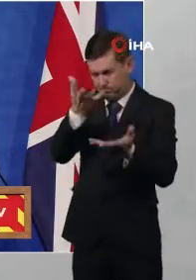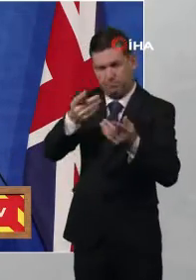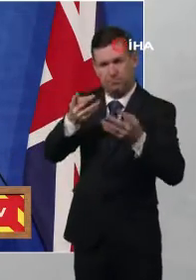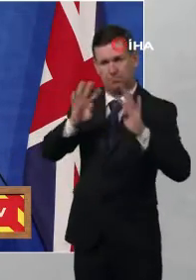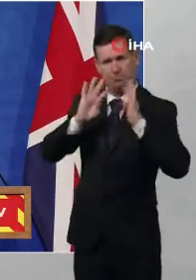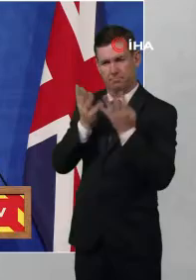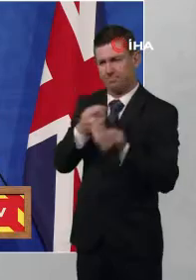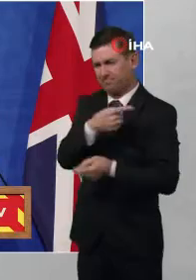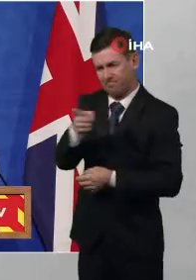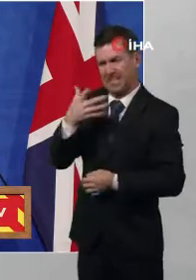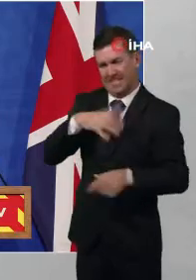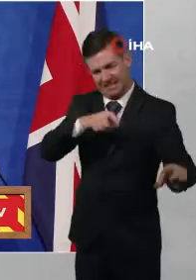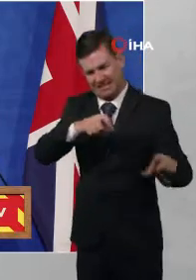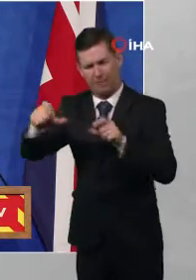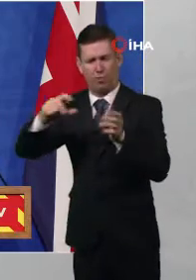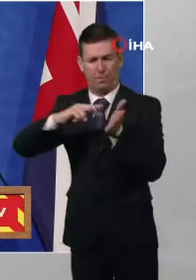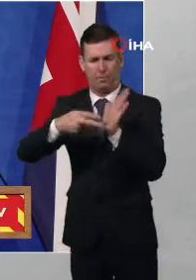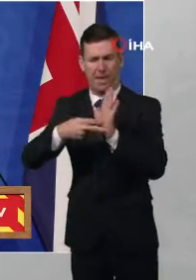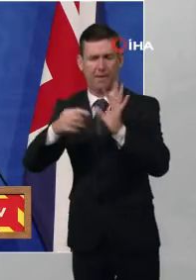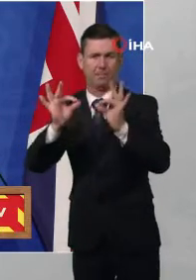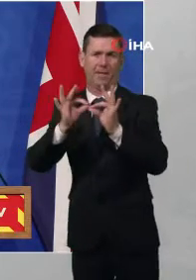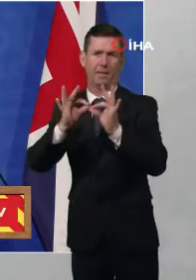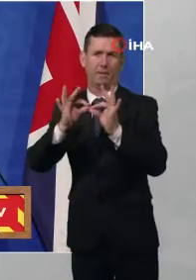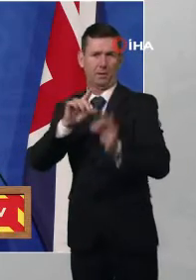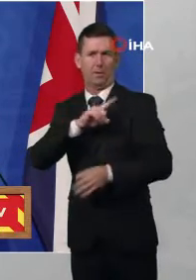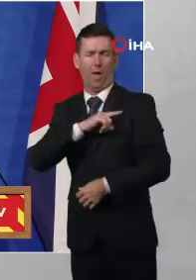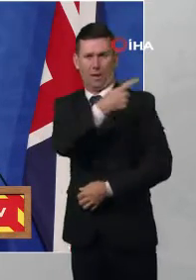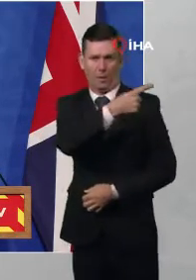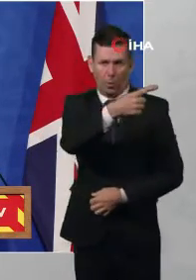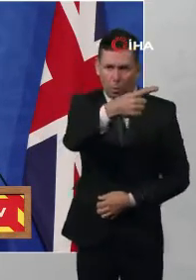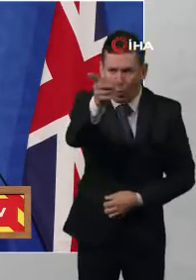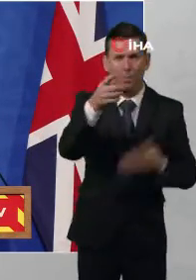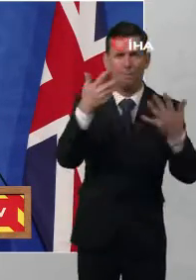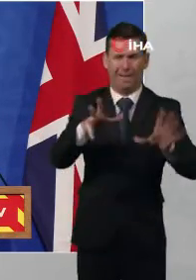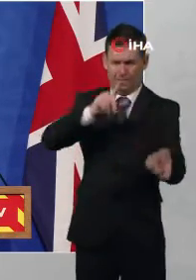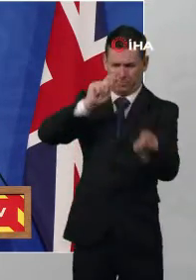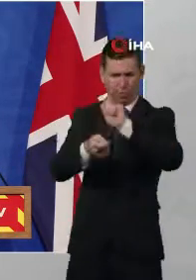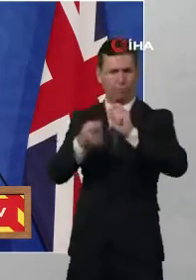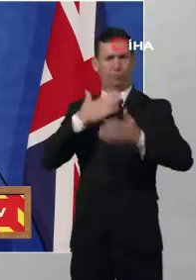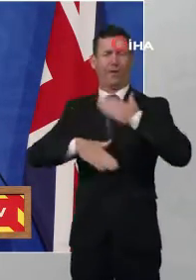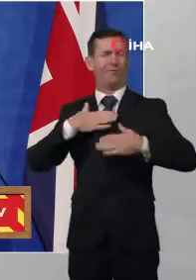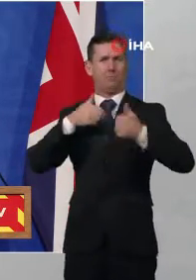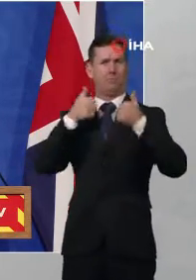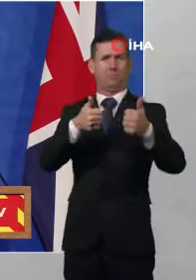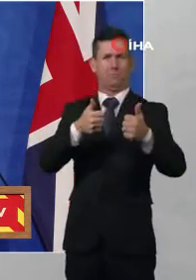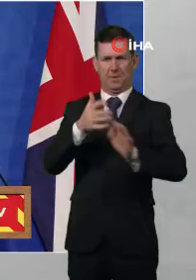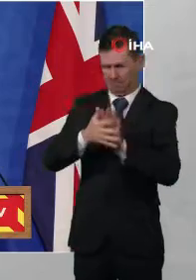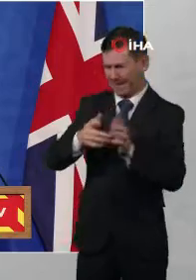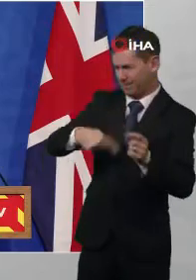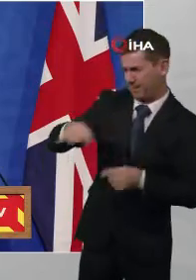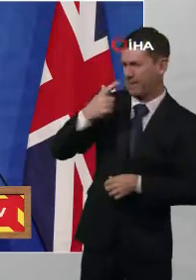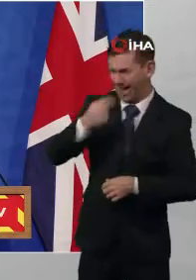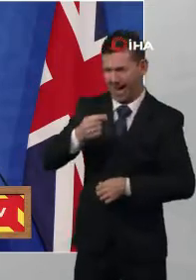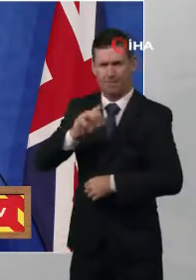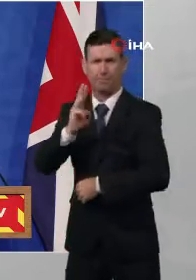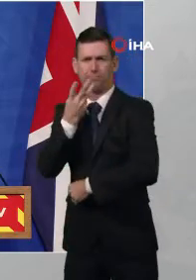responded and changed their behaviour, changed your behaviour, buying valuable time to get boosters in arms and help